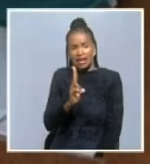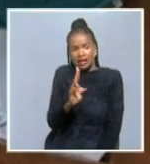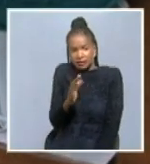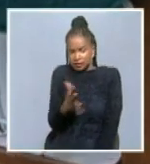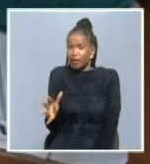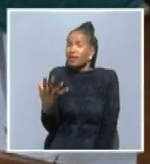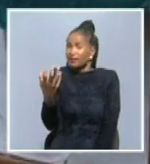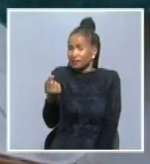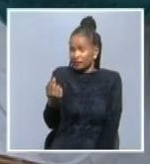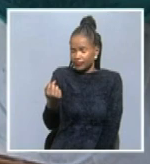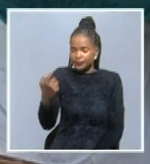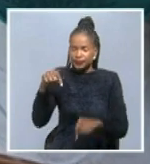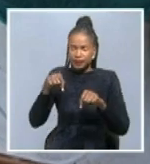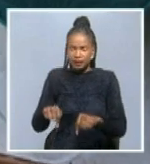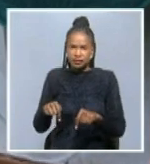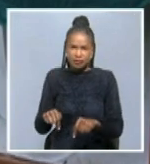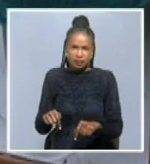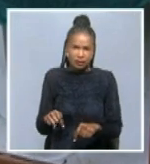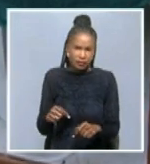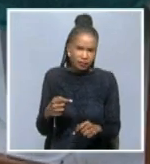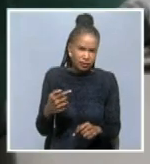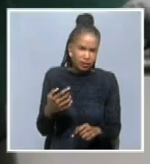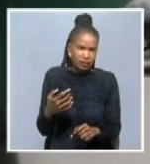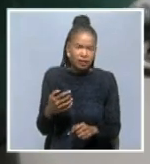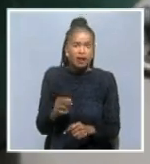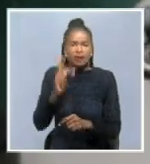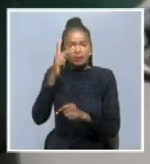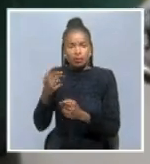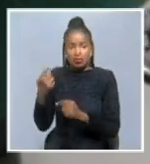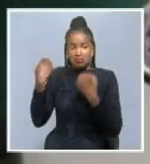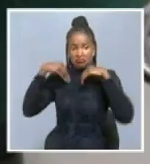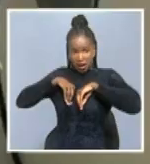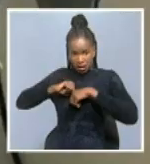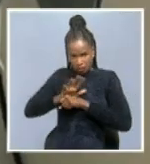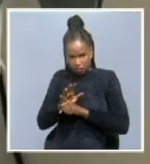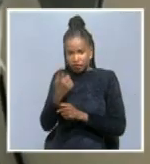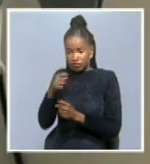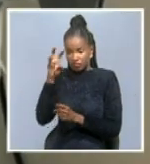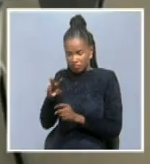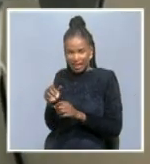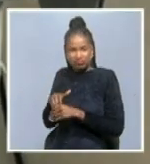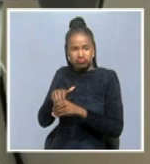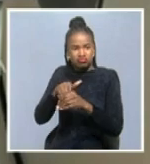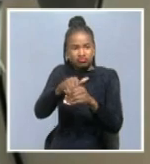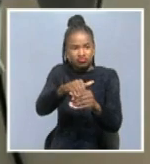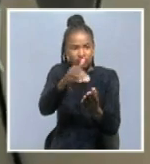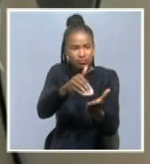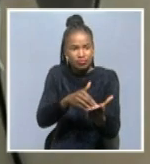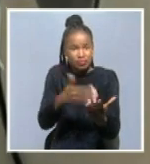currently, we have started transporting people yesterday from Varfus Bay to